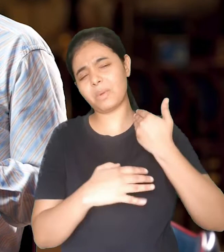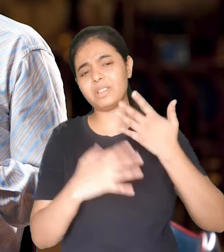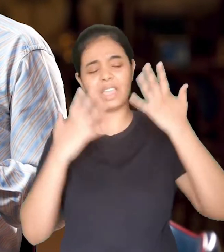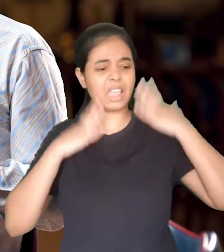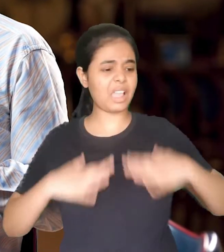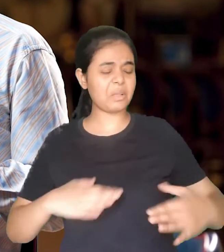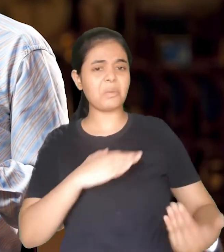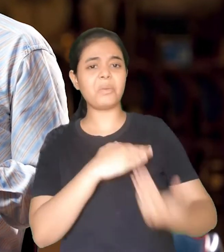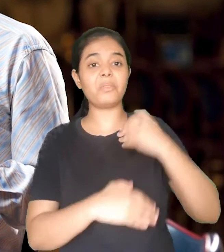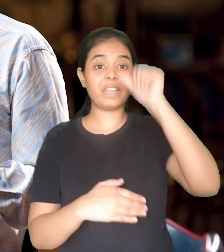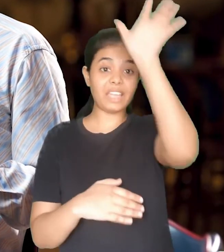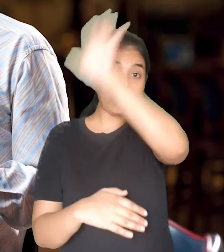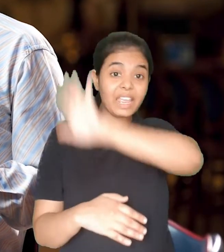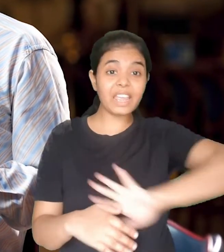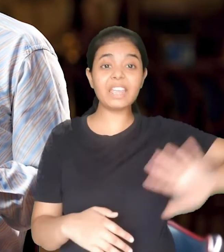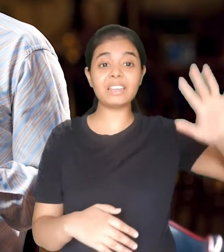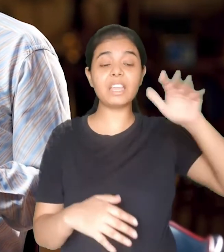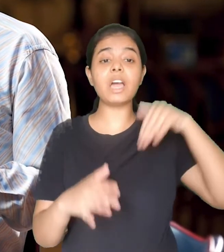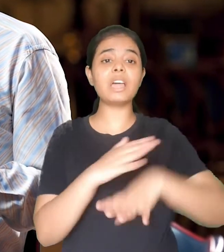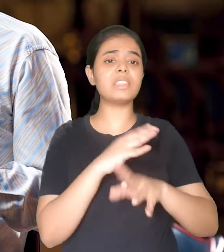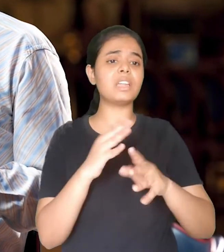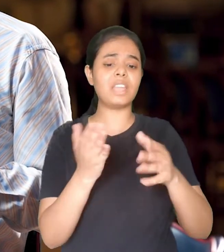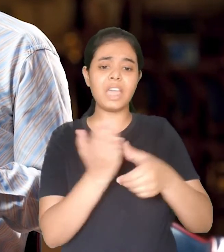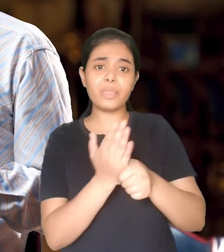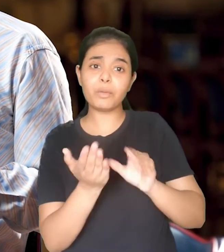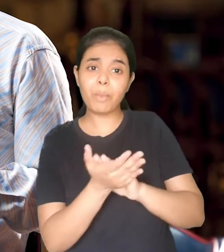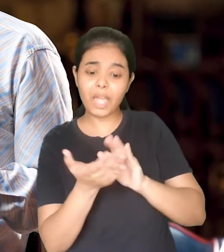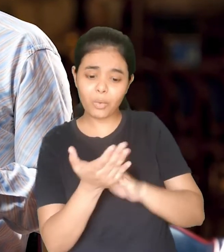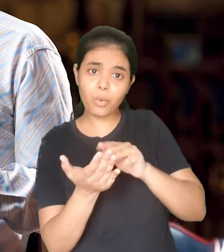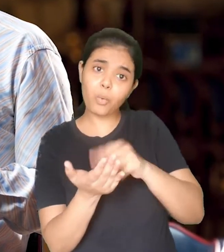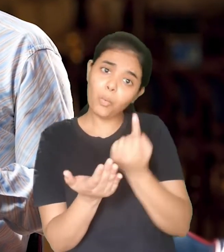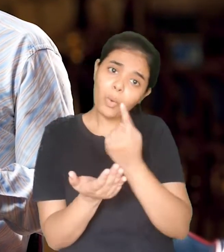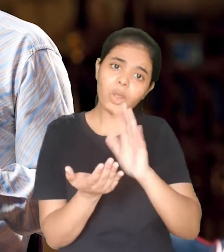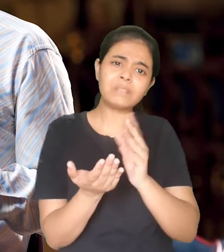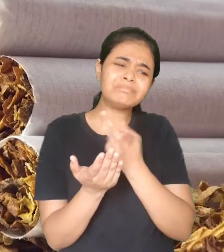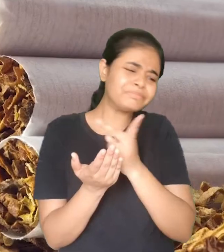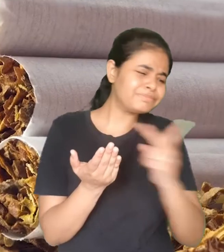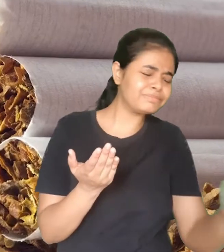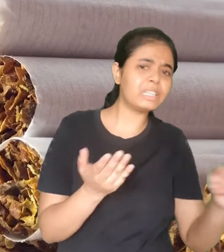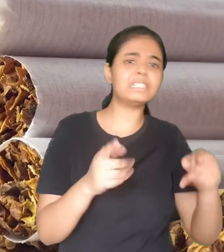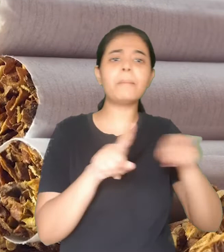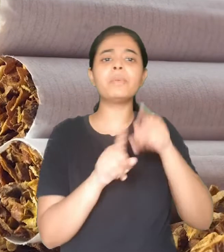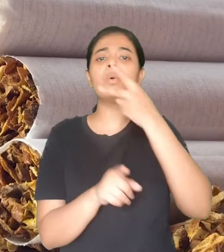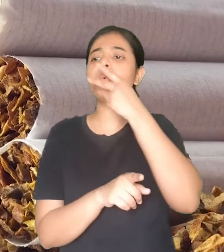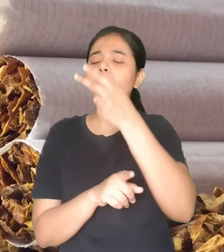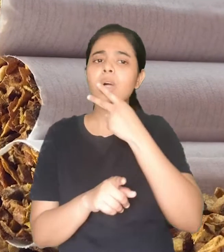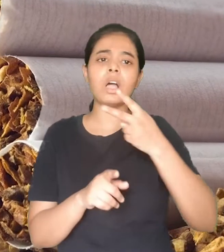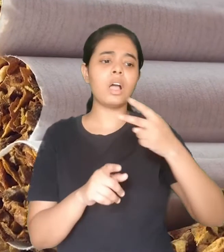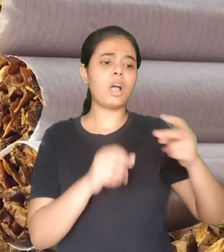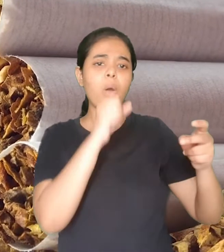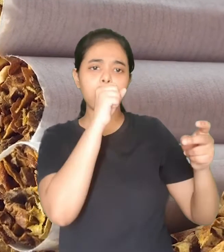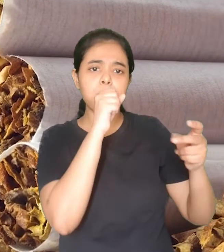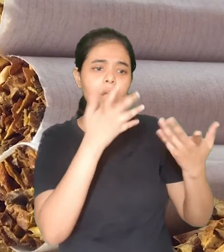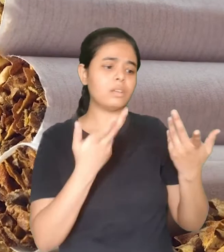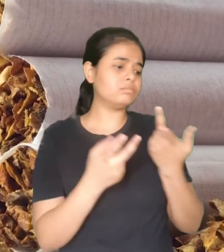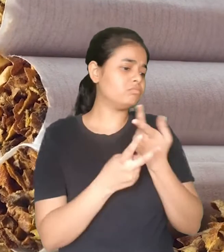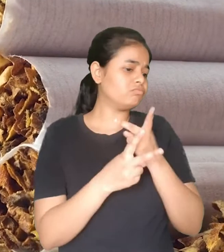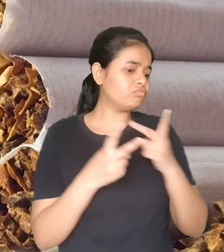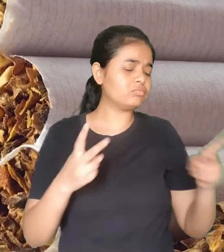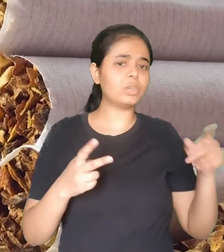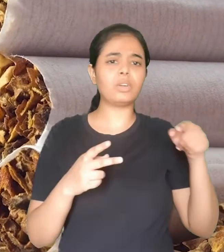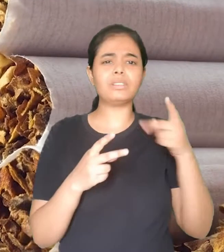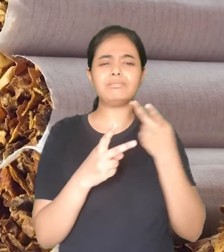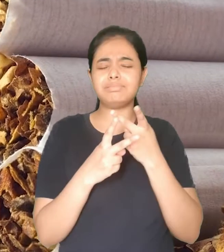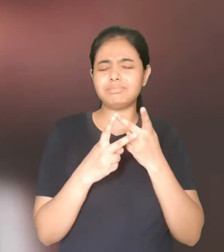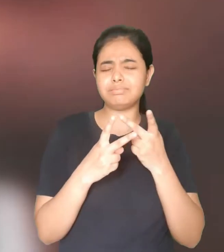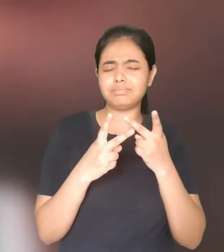indulgences in tobacco and alcohol are very damaging to health. In India, tobacco is consumed in various